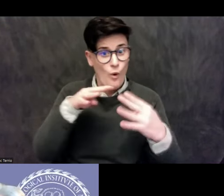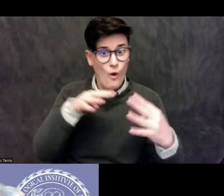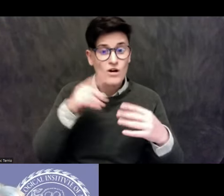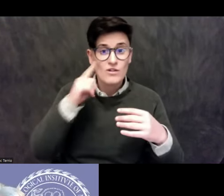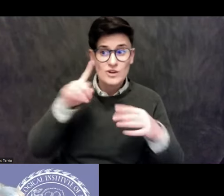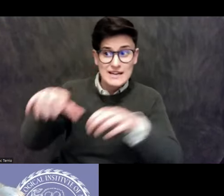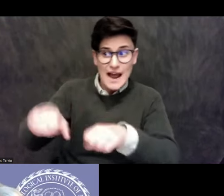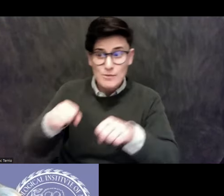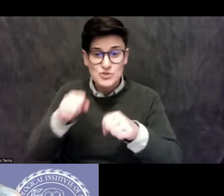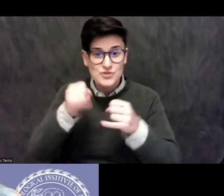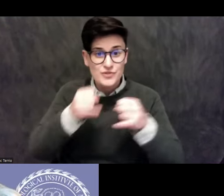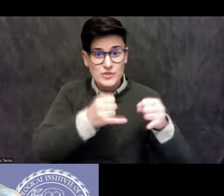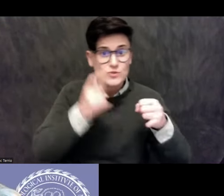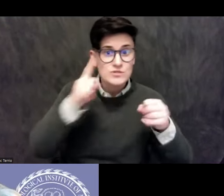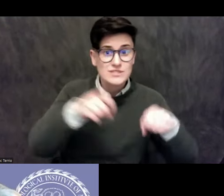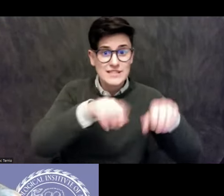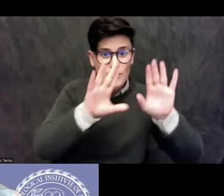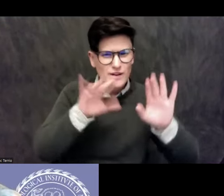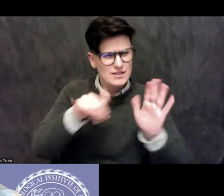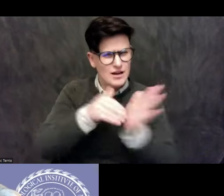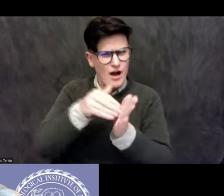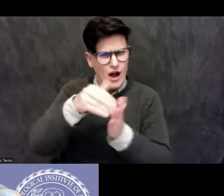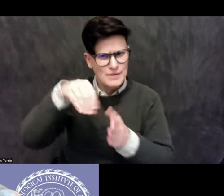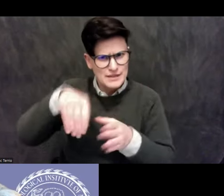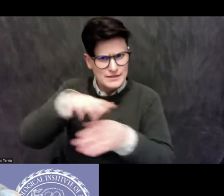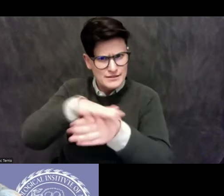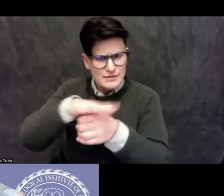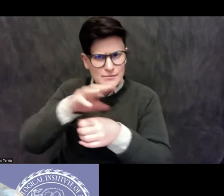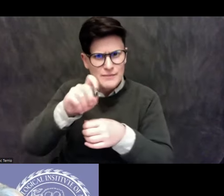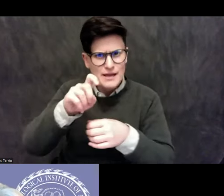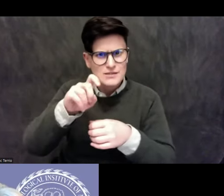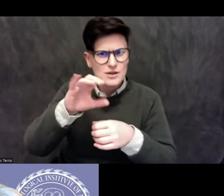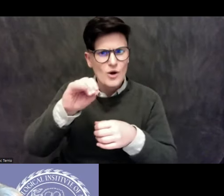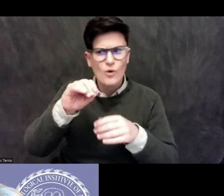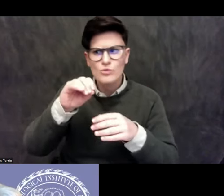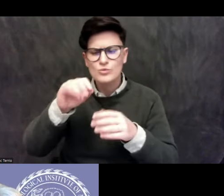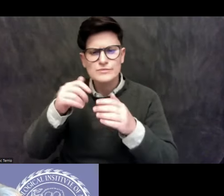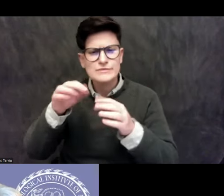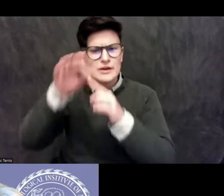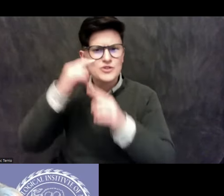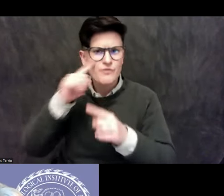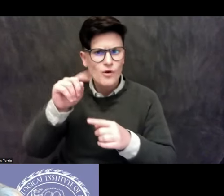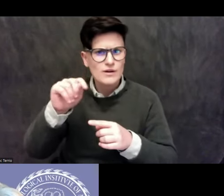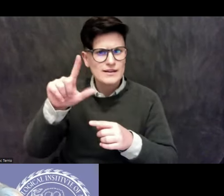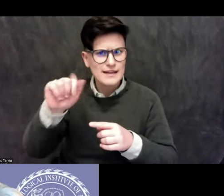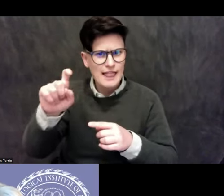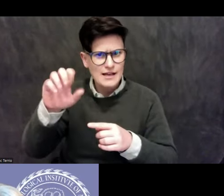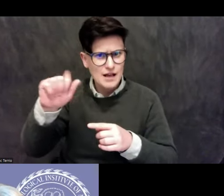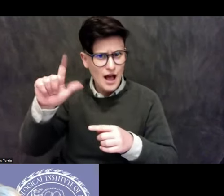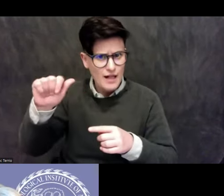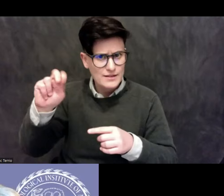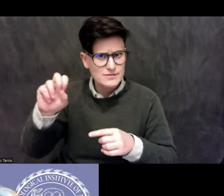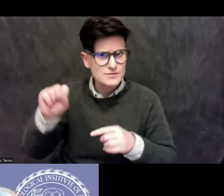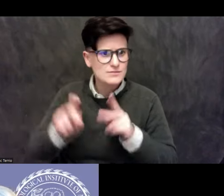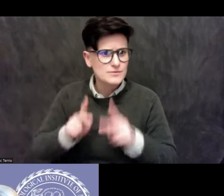common throughout the Valley of Mexico, including, for example, among Tlaxcalans. And that is,